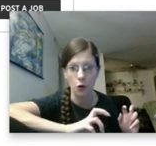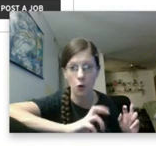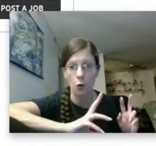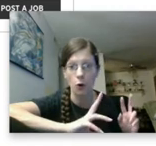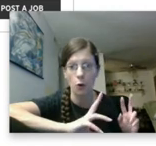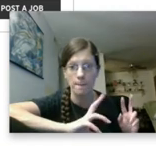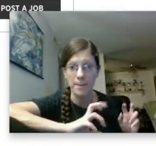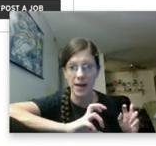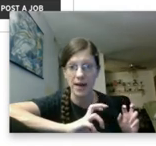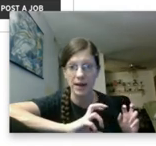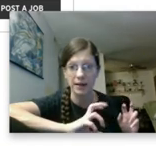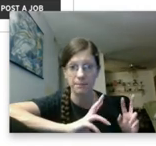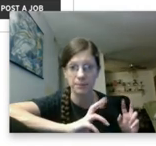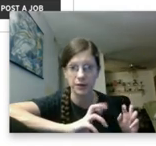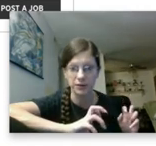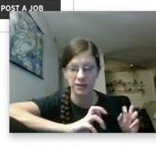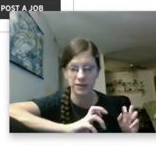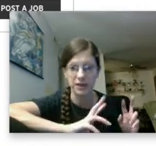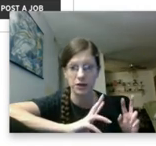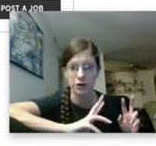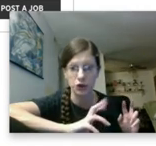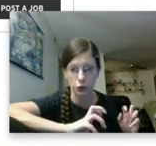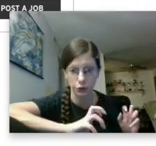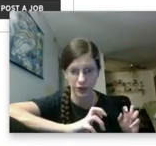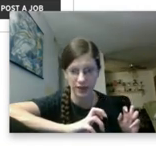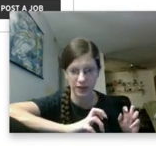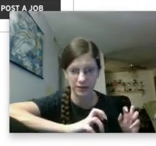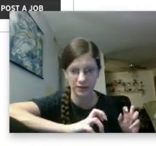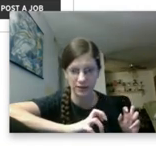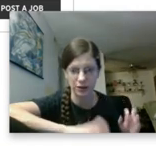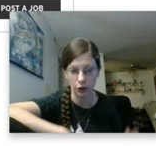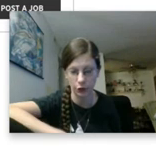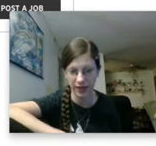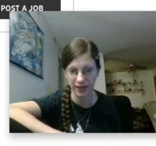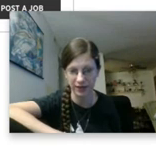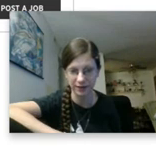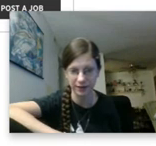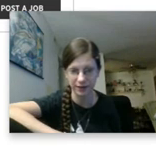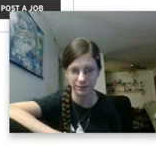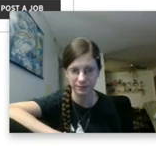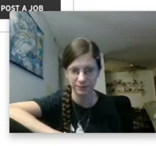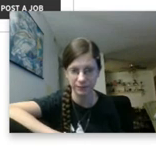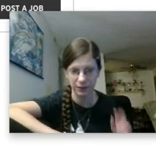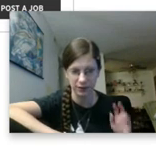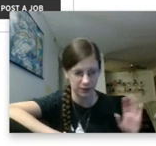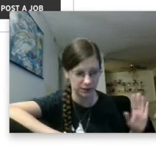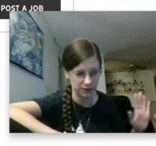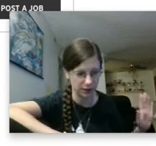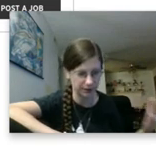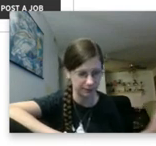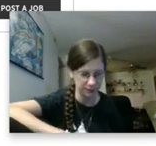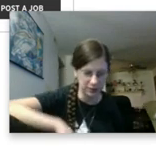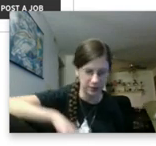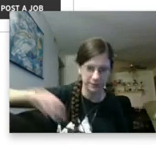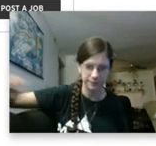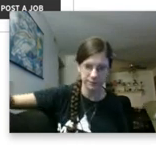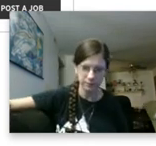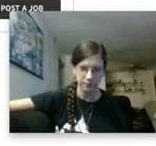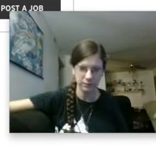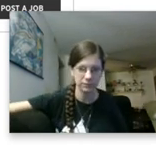or obeying the person in authority. Okay? Sorry.